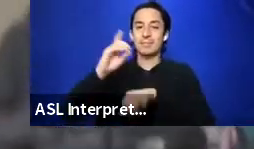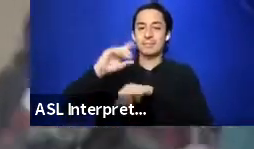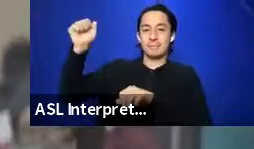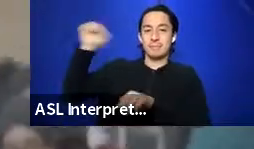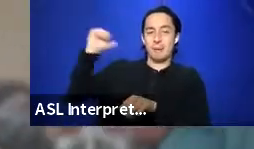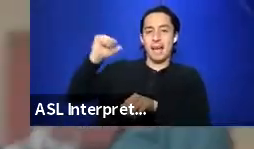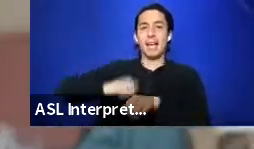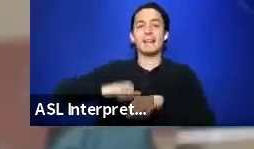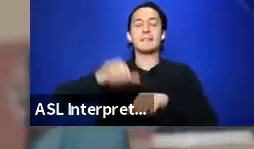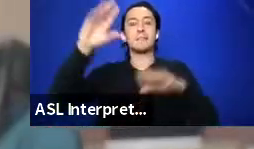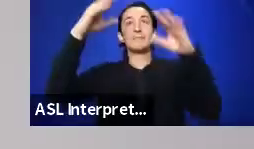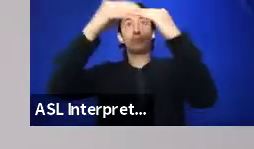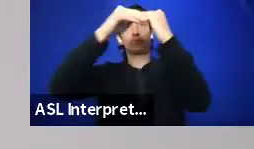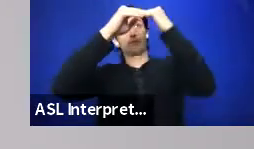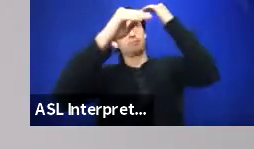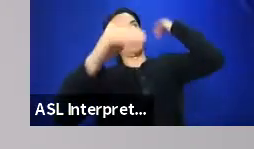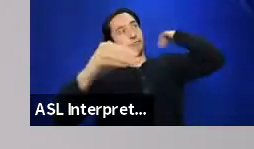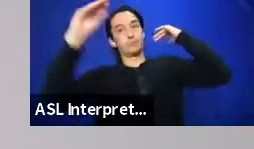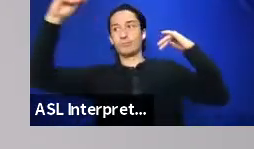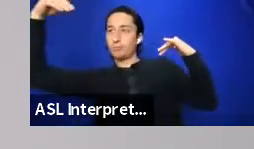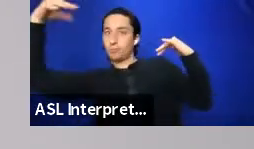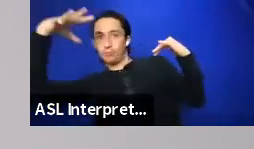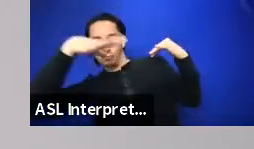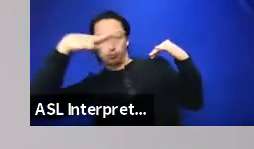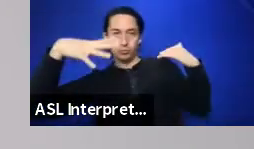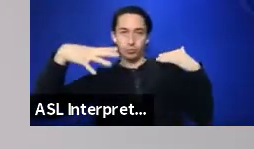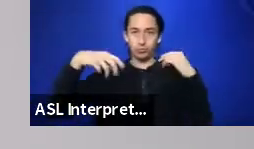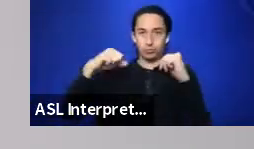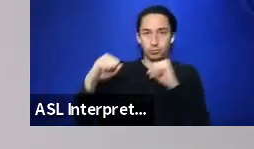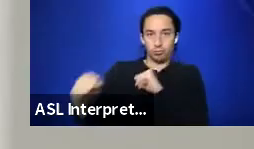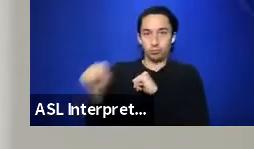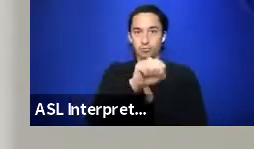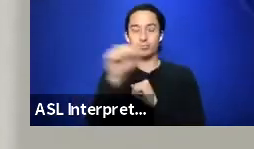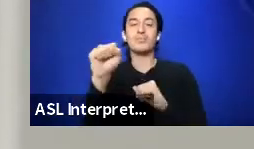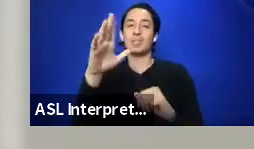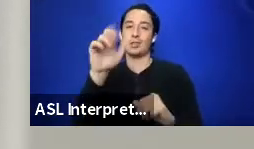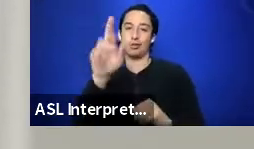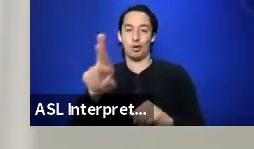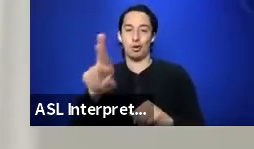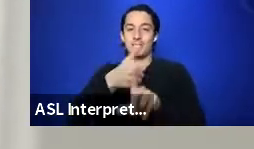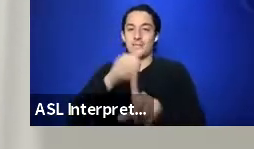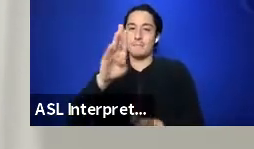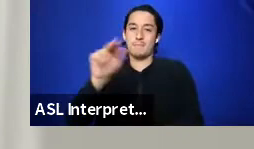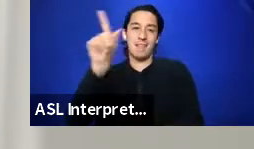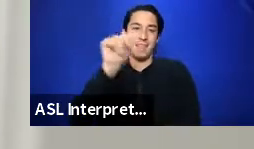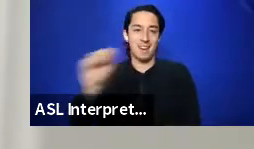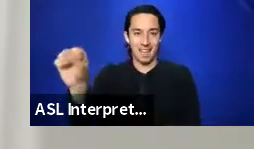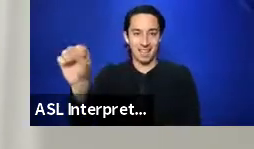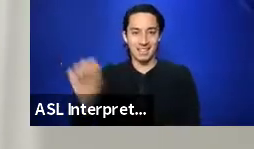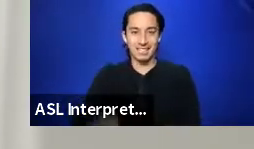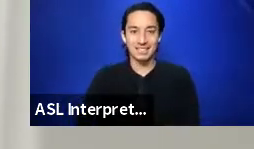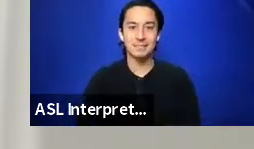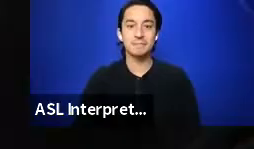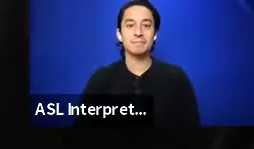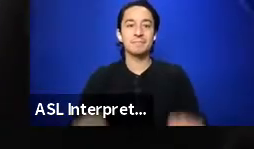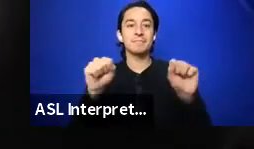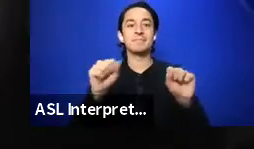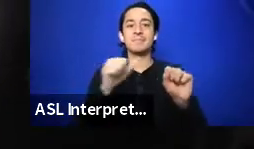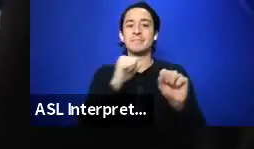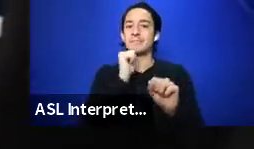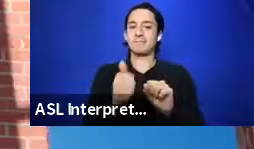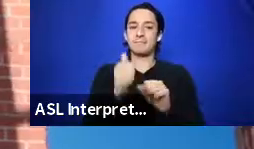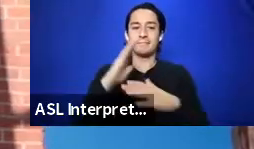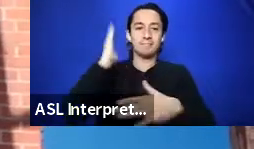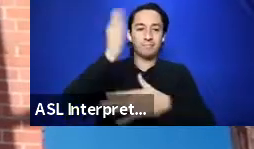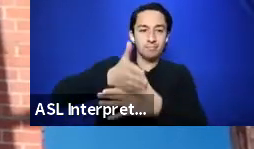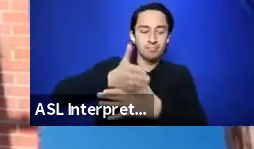digging the scene with the gang Selene. Let the cars be badass. This is not to entertain, but to intervene, hit the